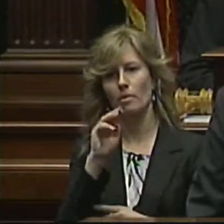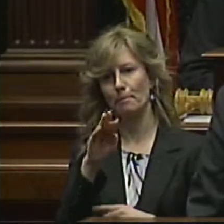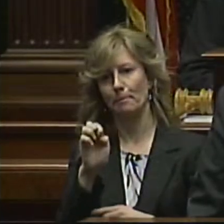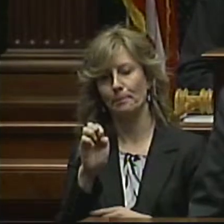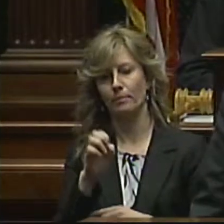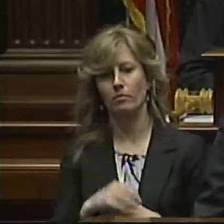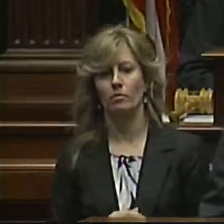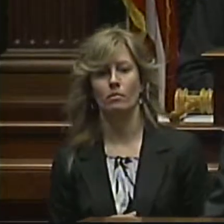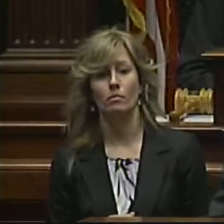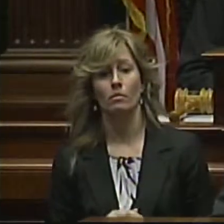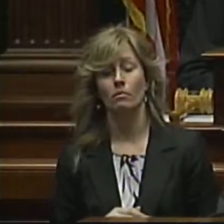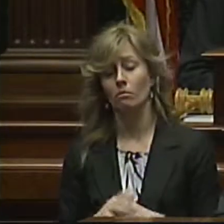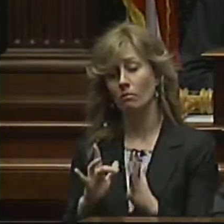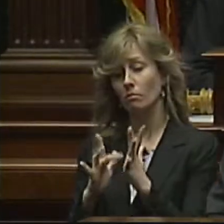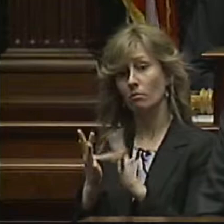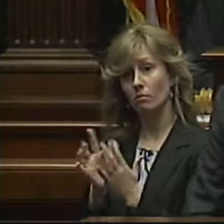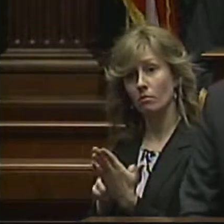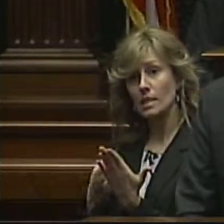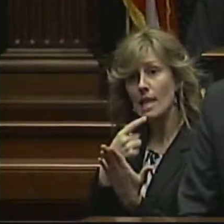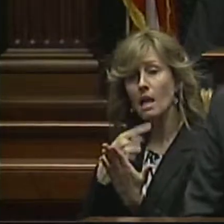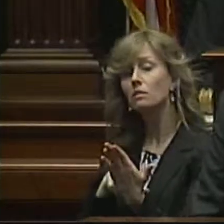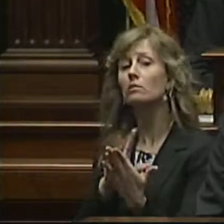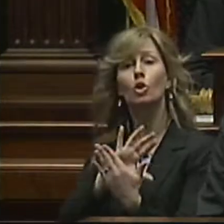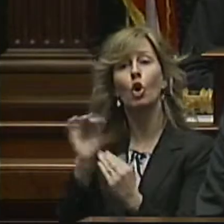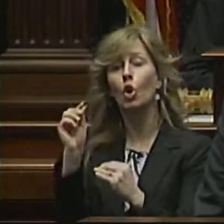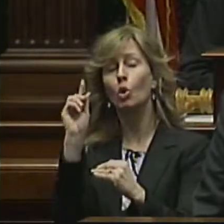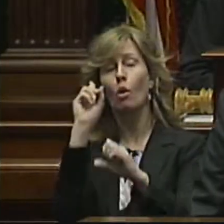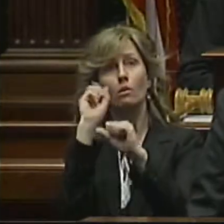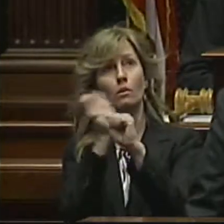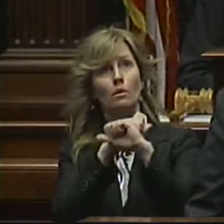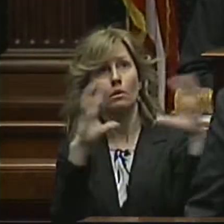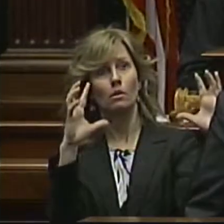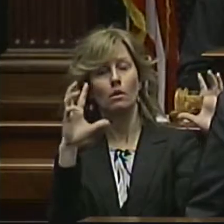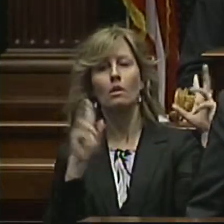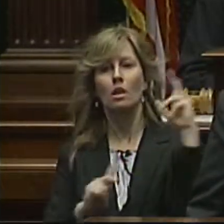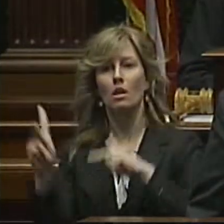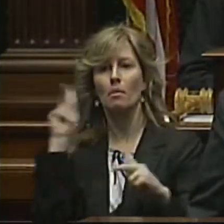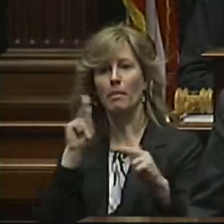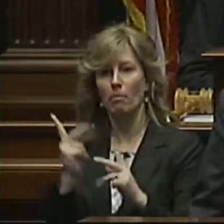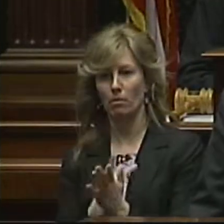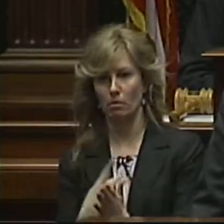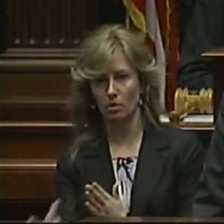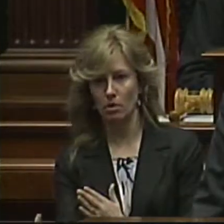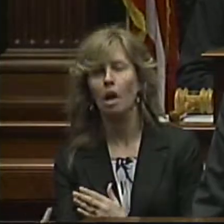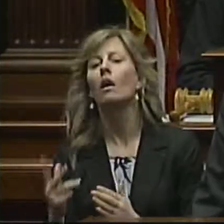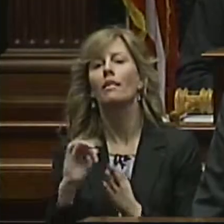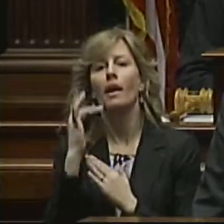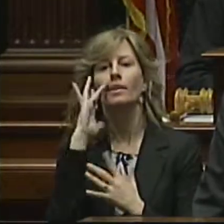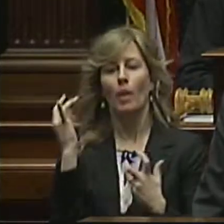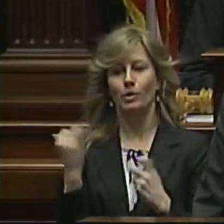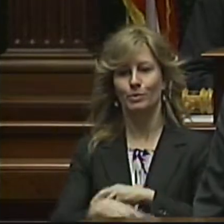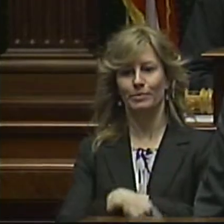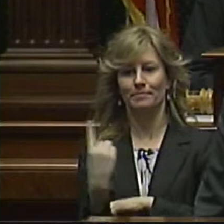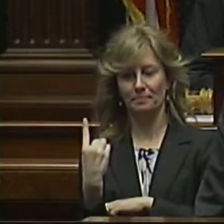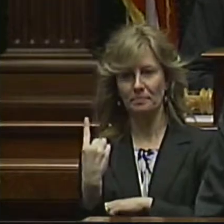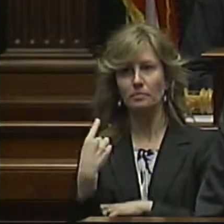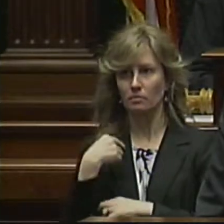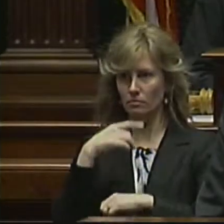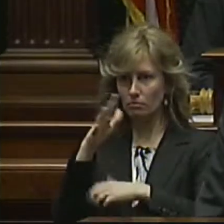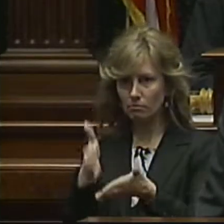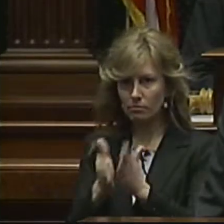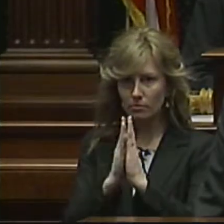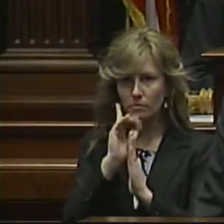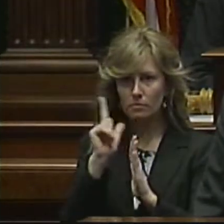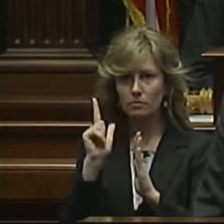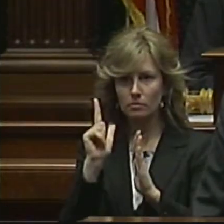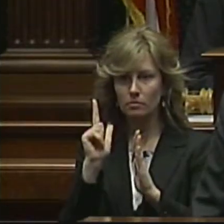Scripture tells us, where there is no vision, the people perish. And that's why today, I'm calling for a